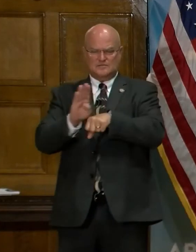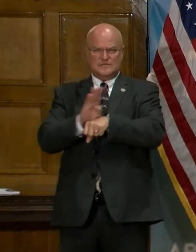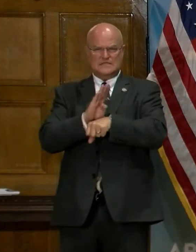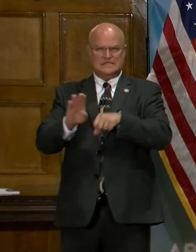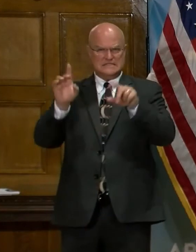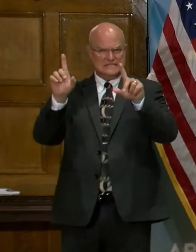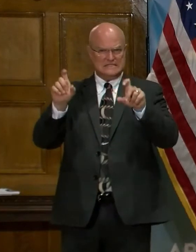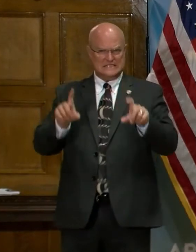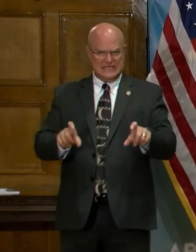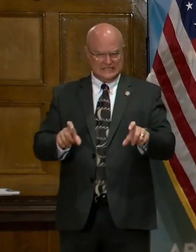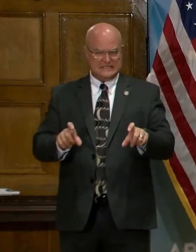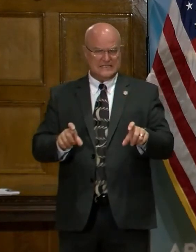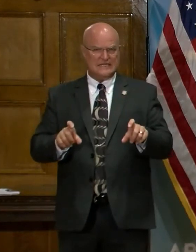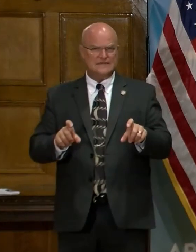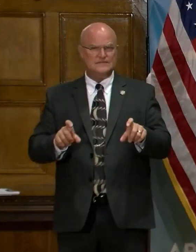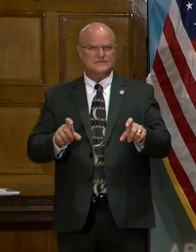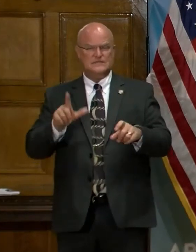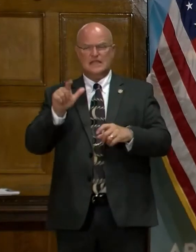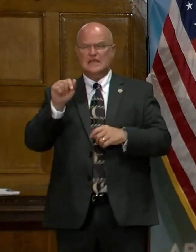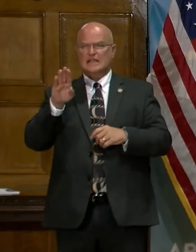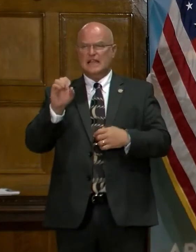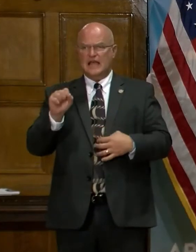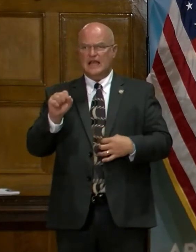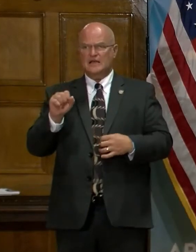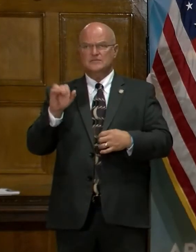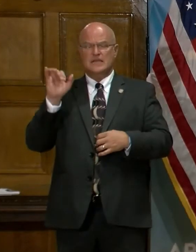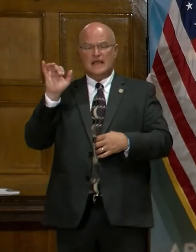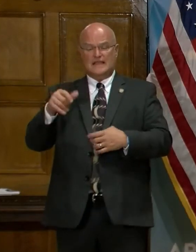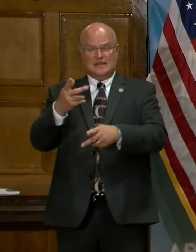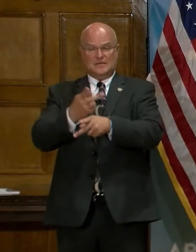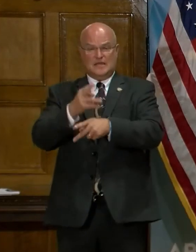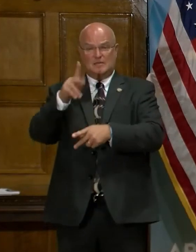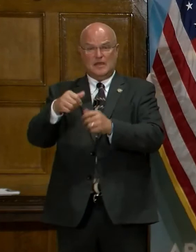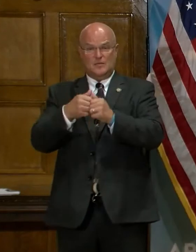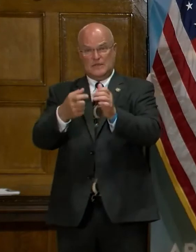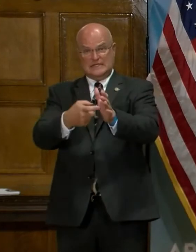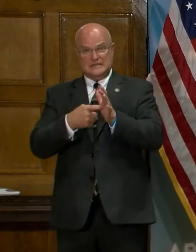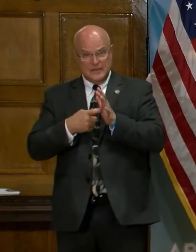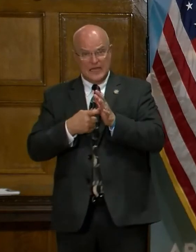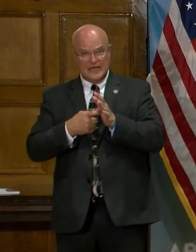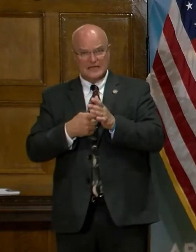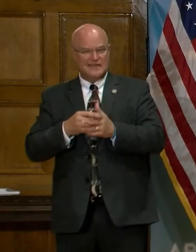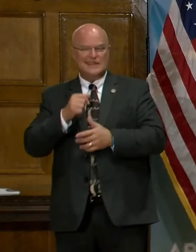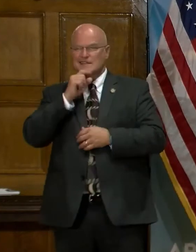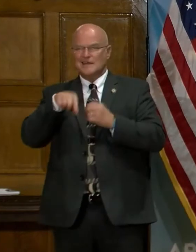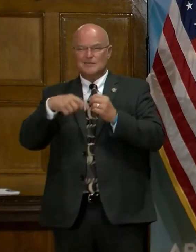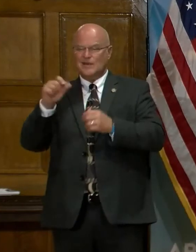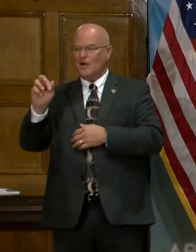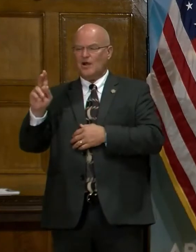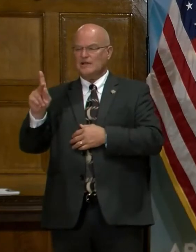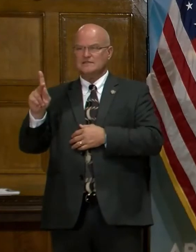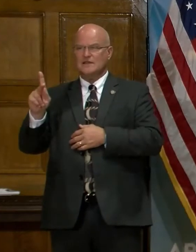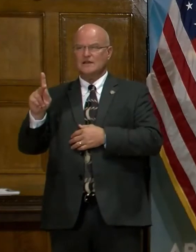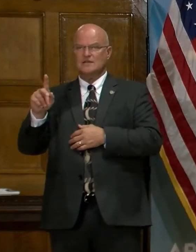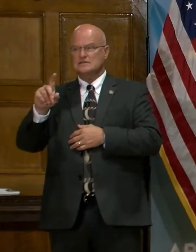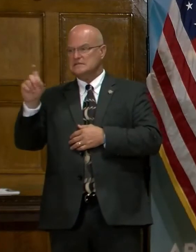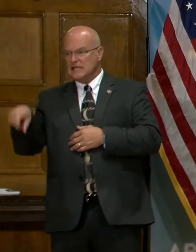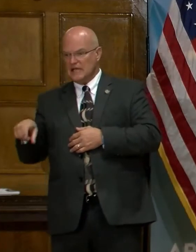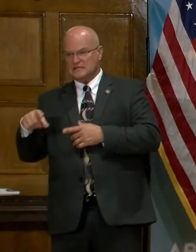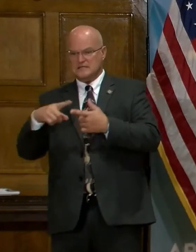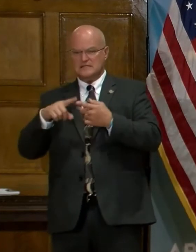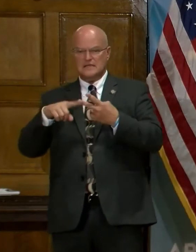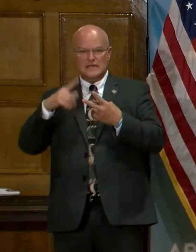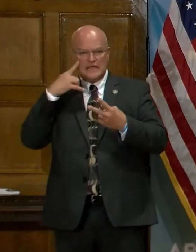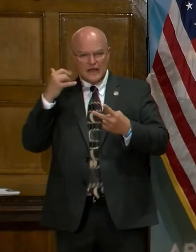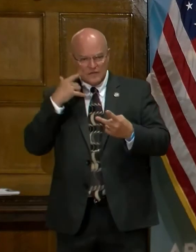testing labs as to them keeping up with the demand. And it's not just about Arkansas. It's also about Texas and